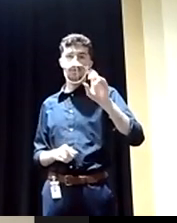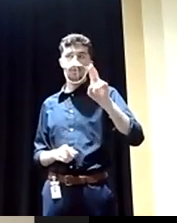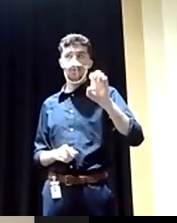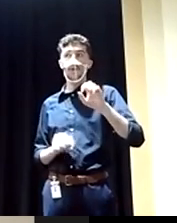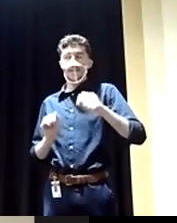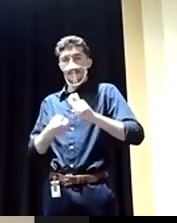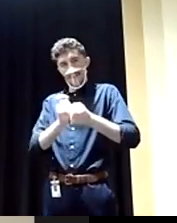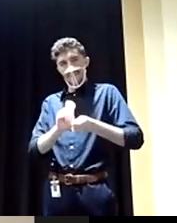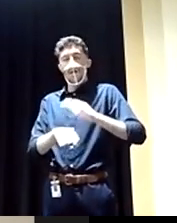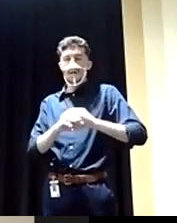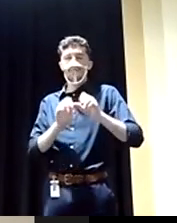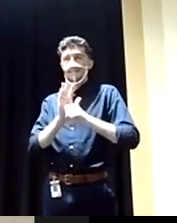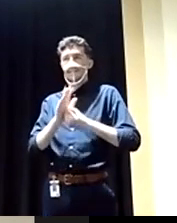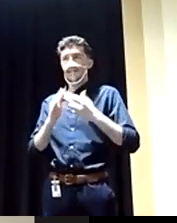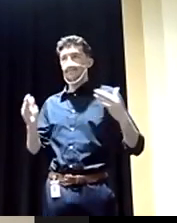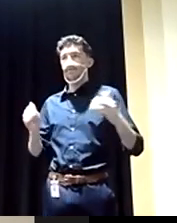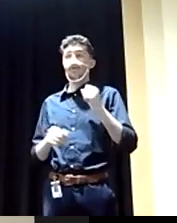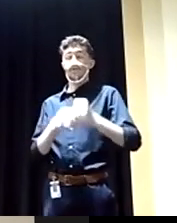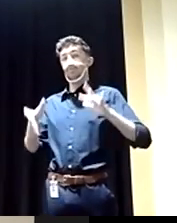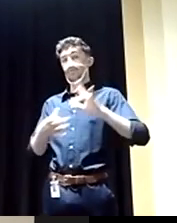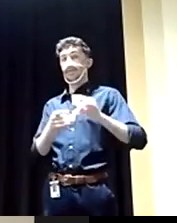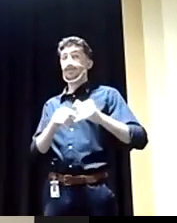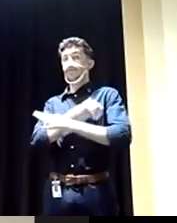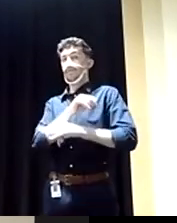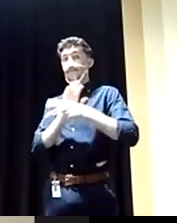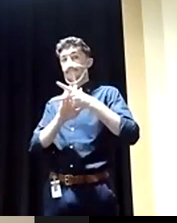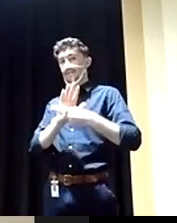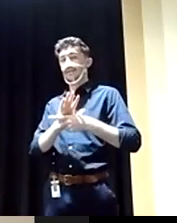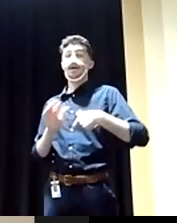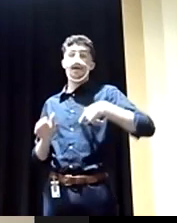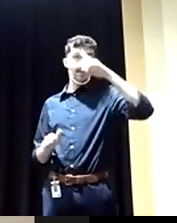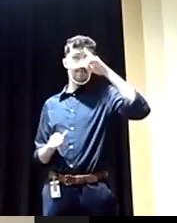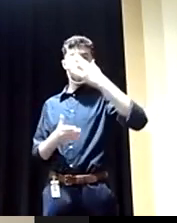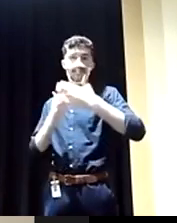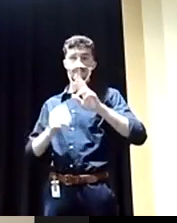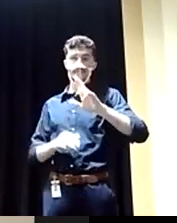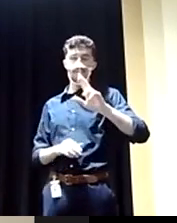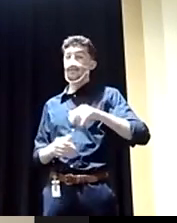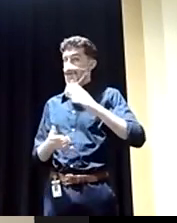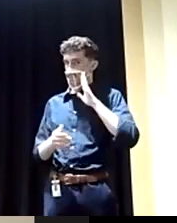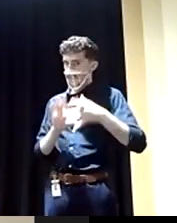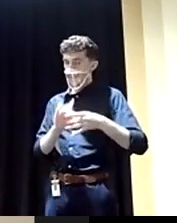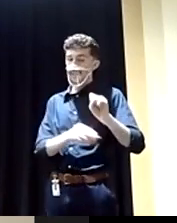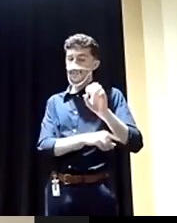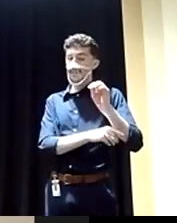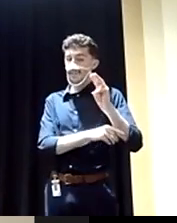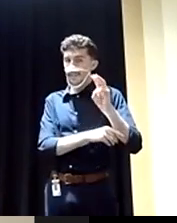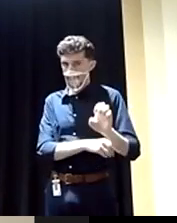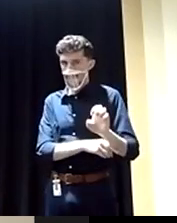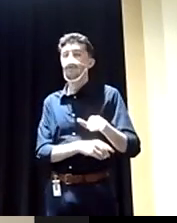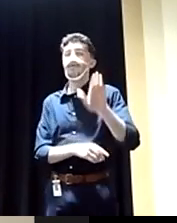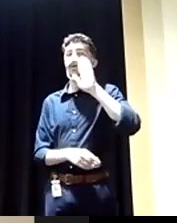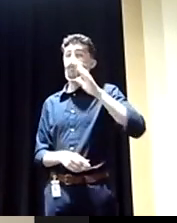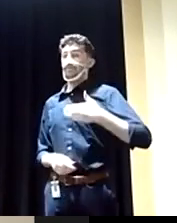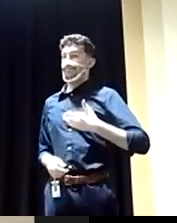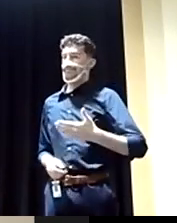Um, as it relates to foreign policy, I think that some Republicans, and I say some, who've spoken out against the